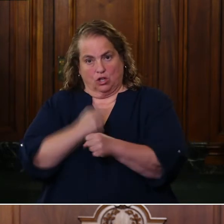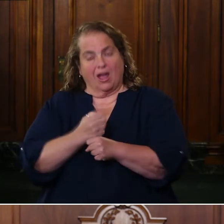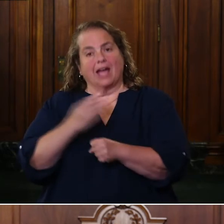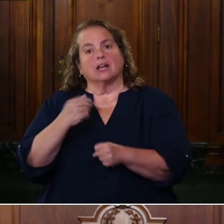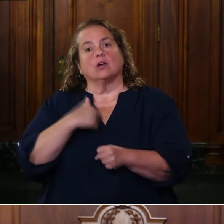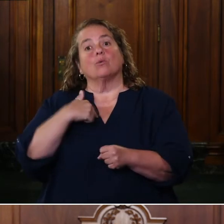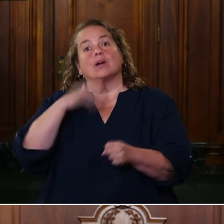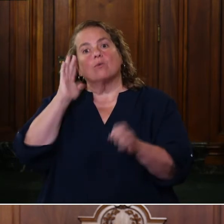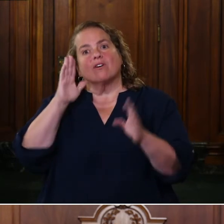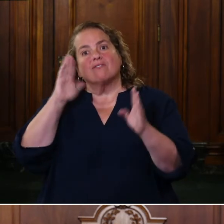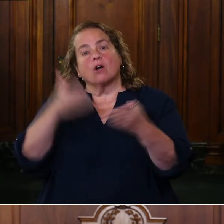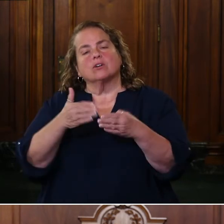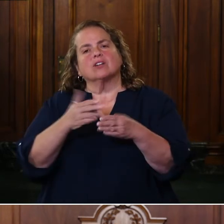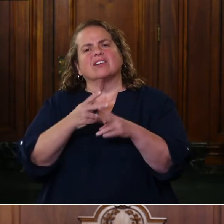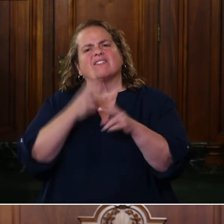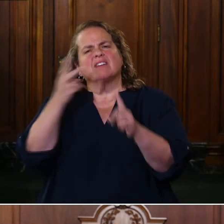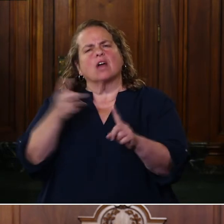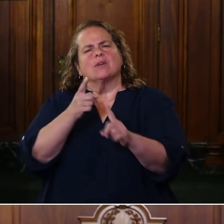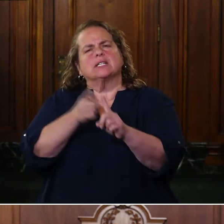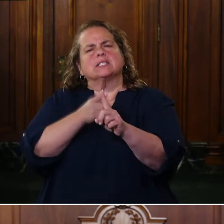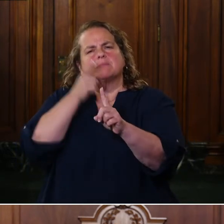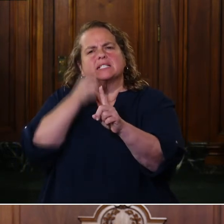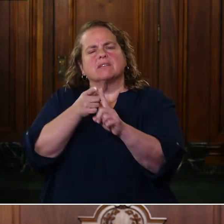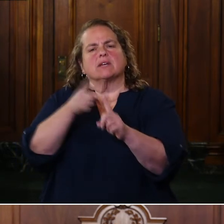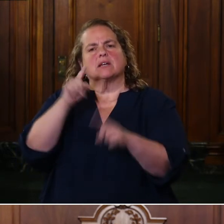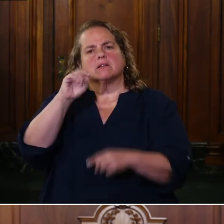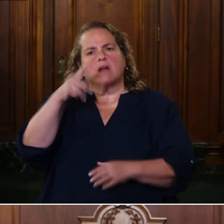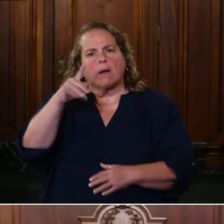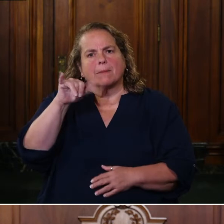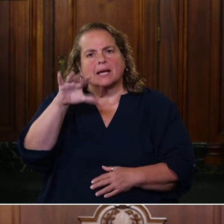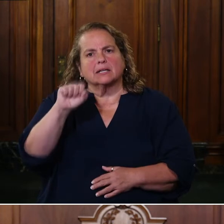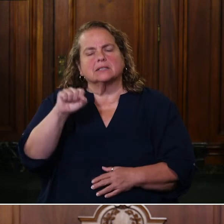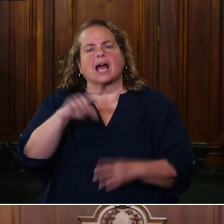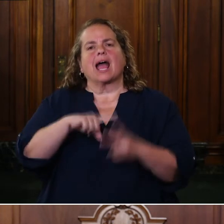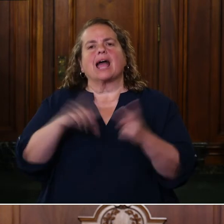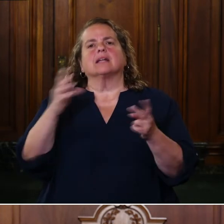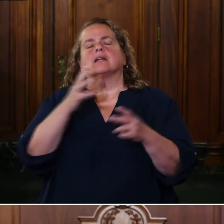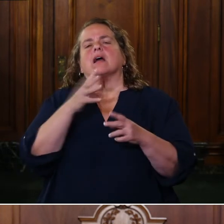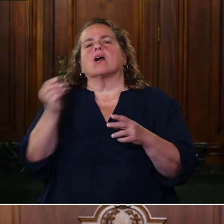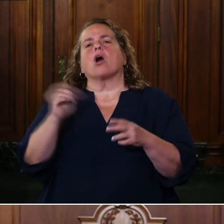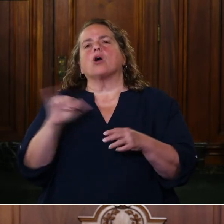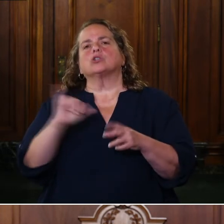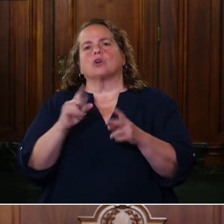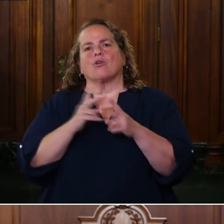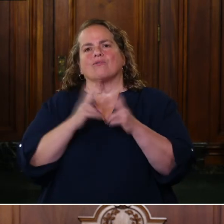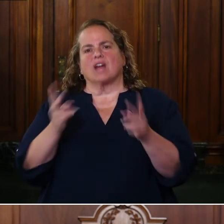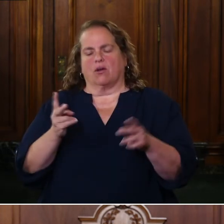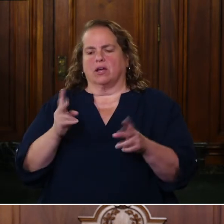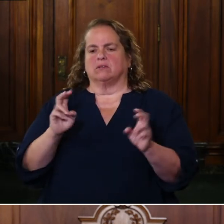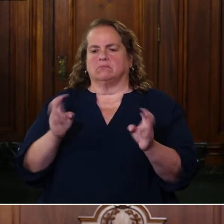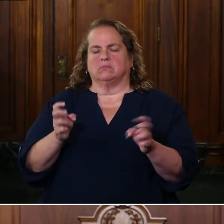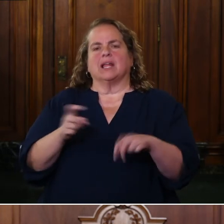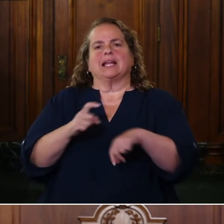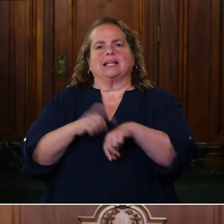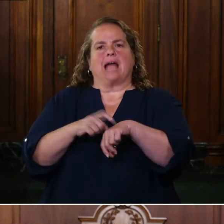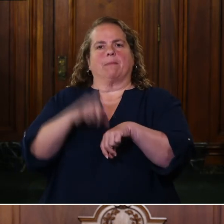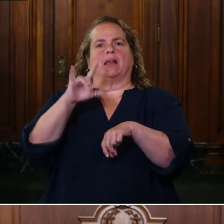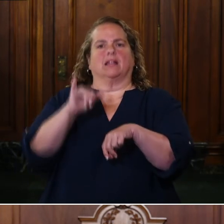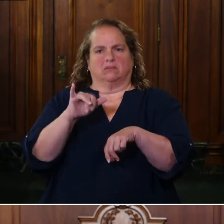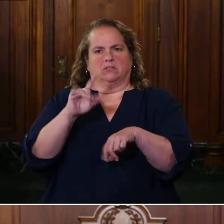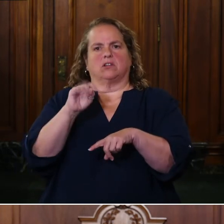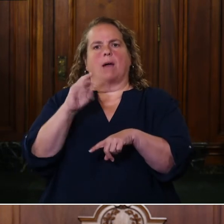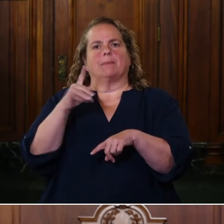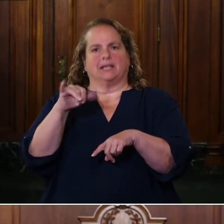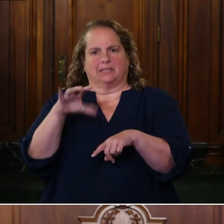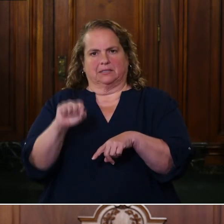some very specific topics and also some very timely topics, some of which are